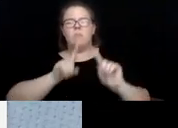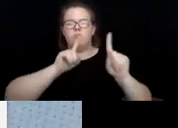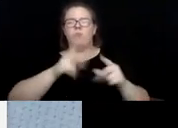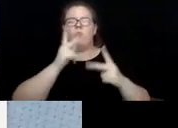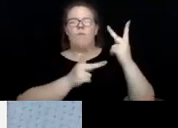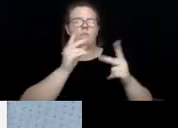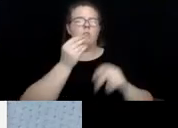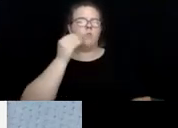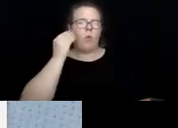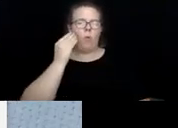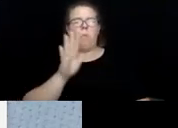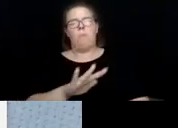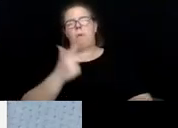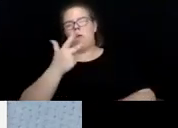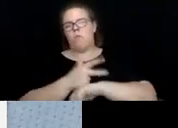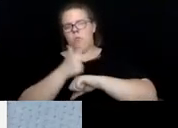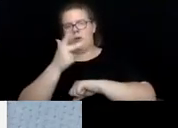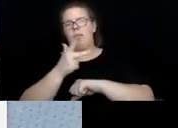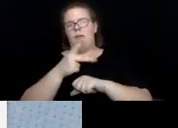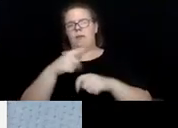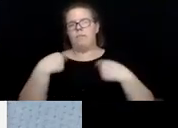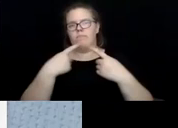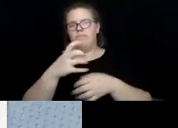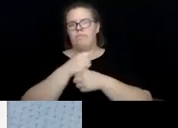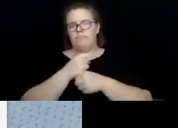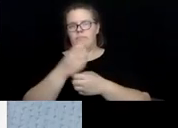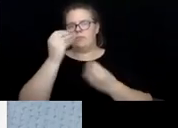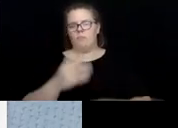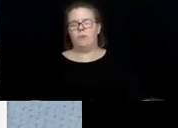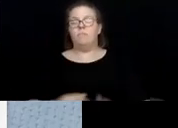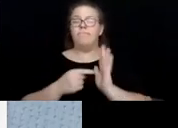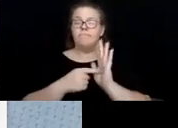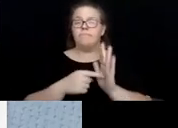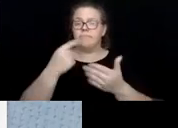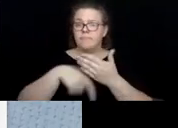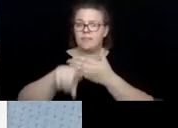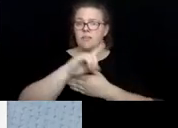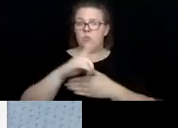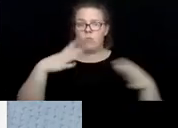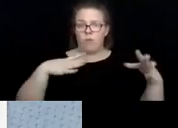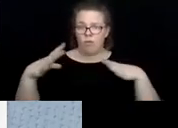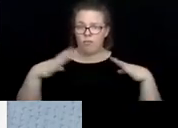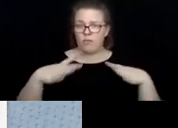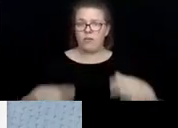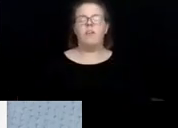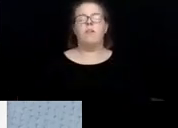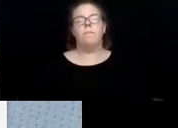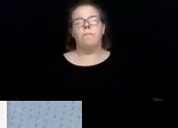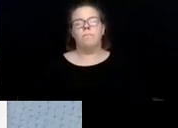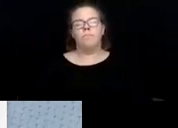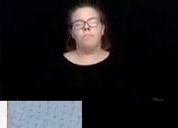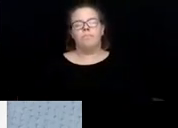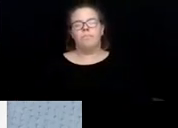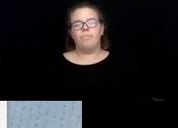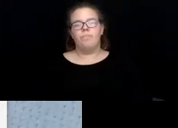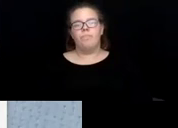three working days. So, for example, next week is a holiday. If a